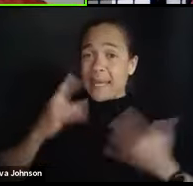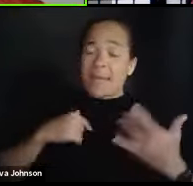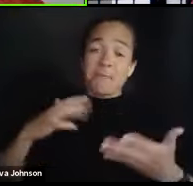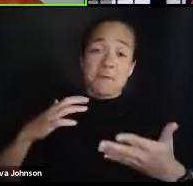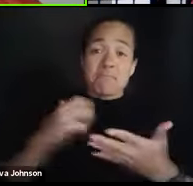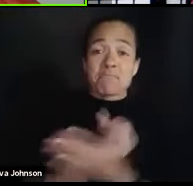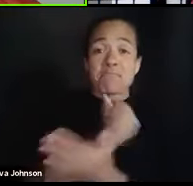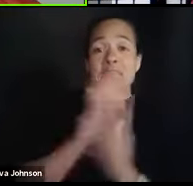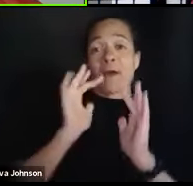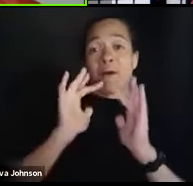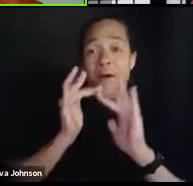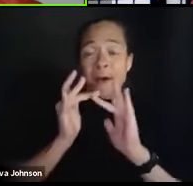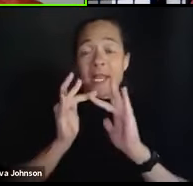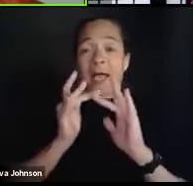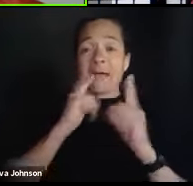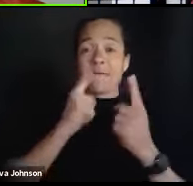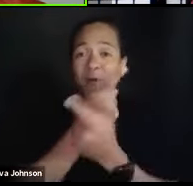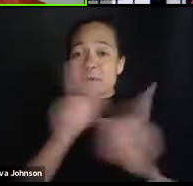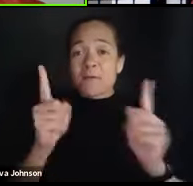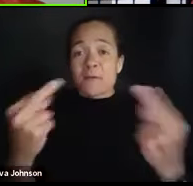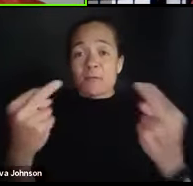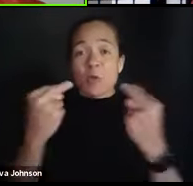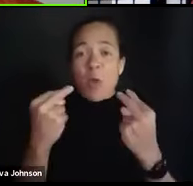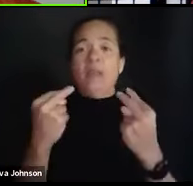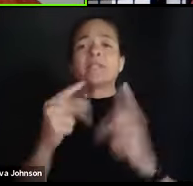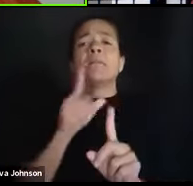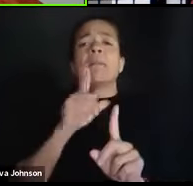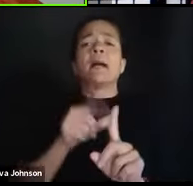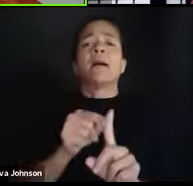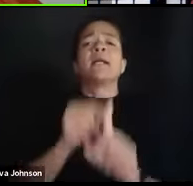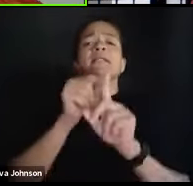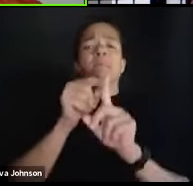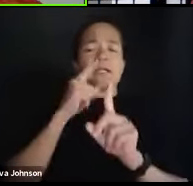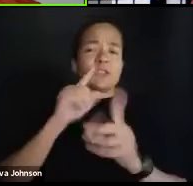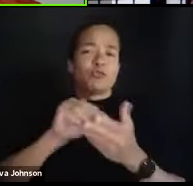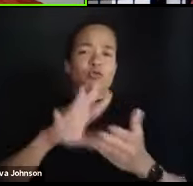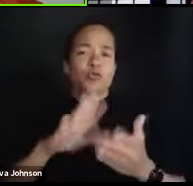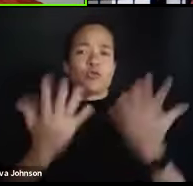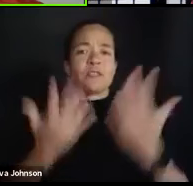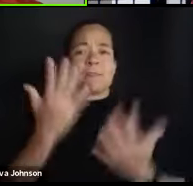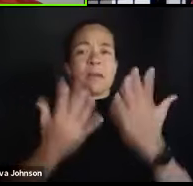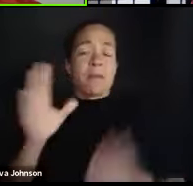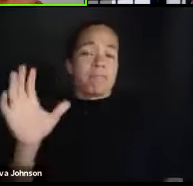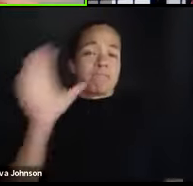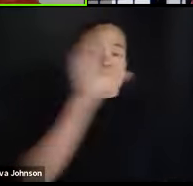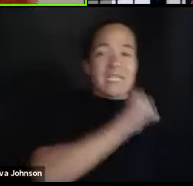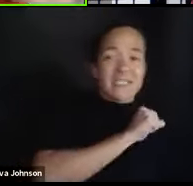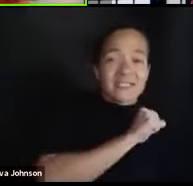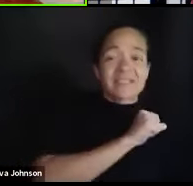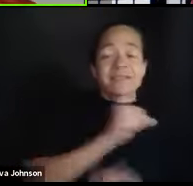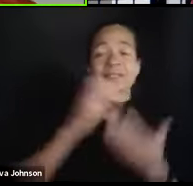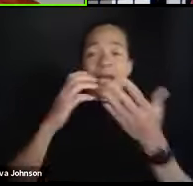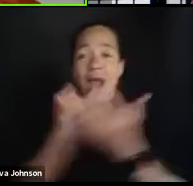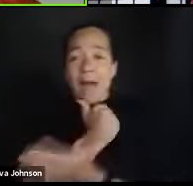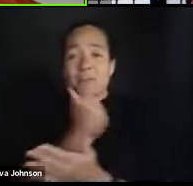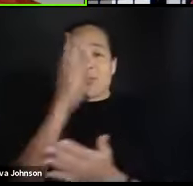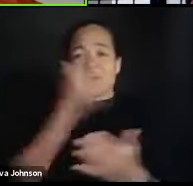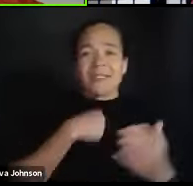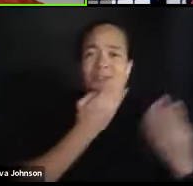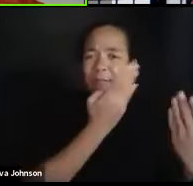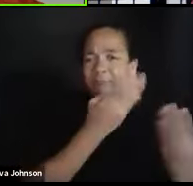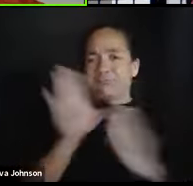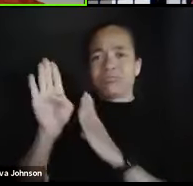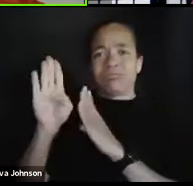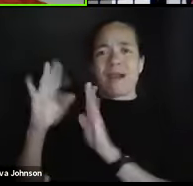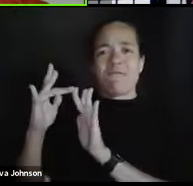for anyone who wants to join, but especially for students who might be, might have missed out on the opportunity to get this in because we transitioned over to a virtual